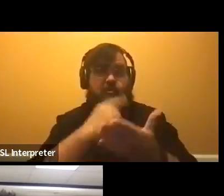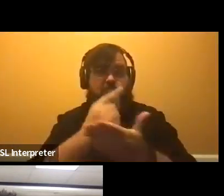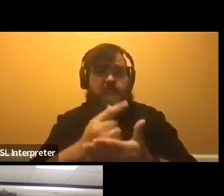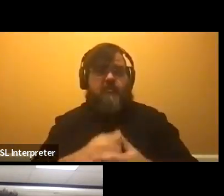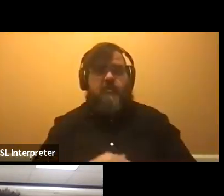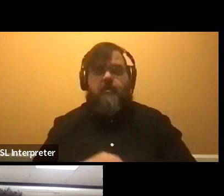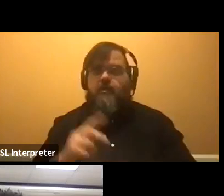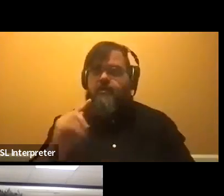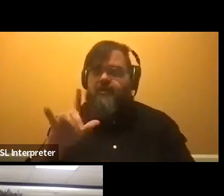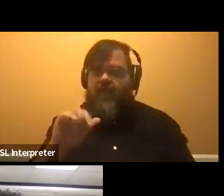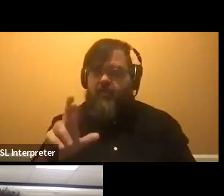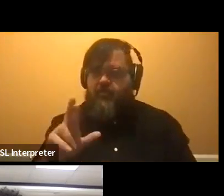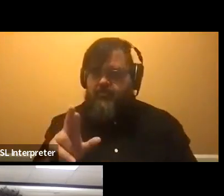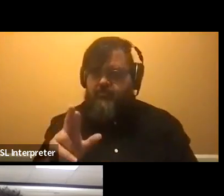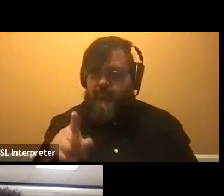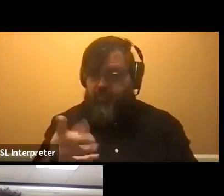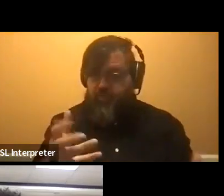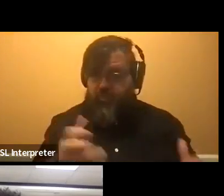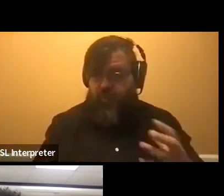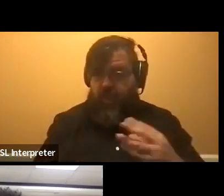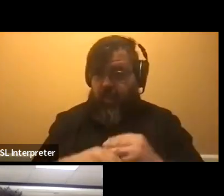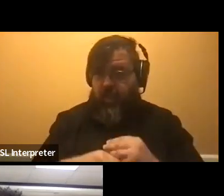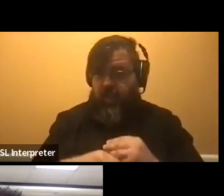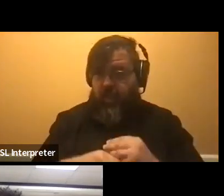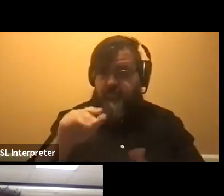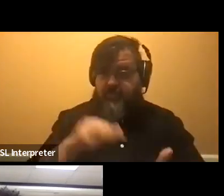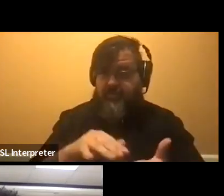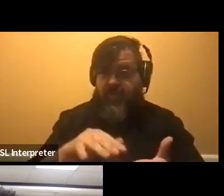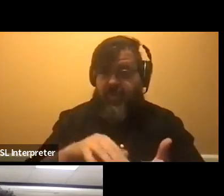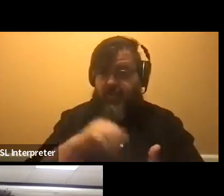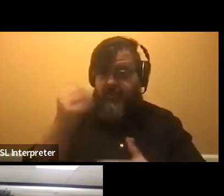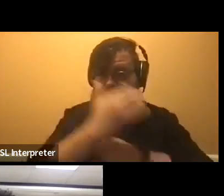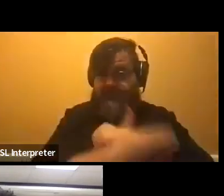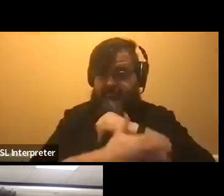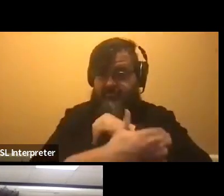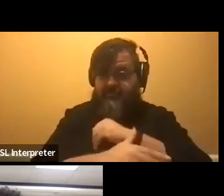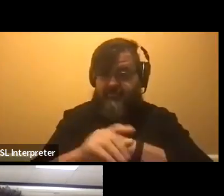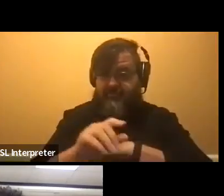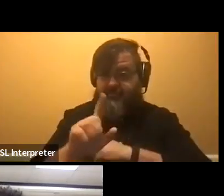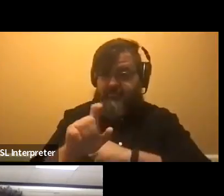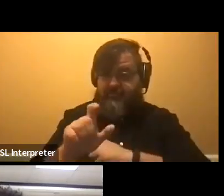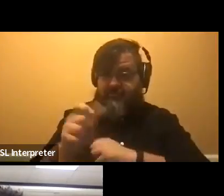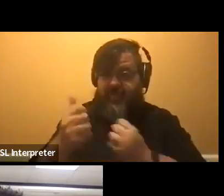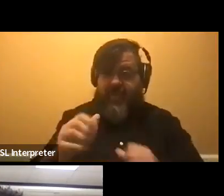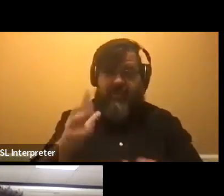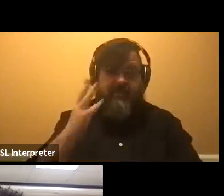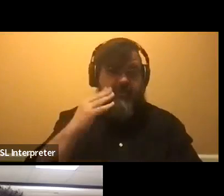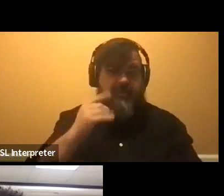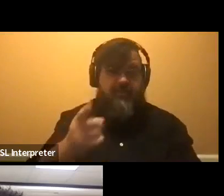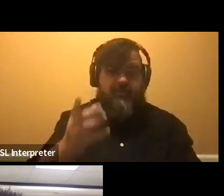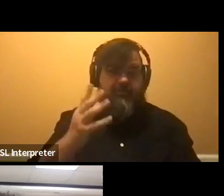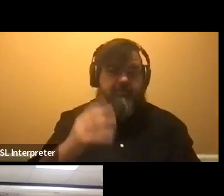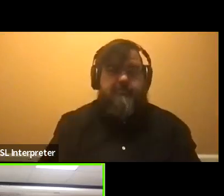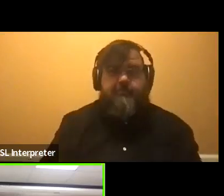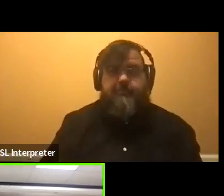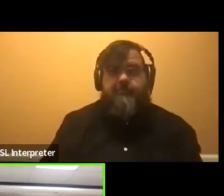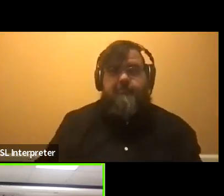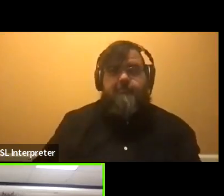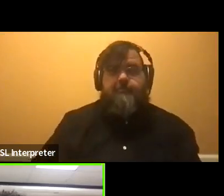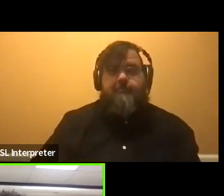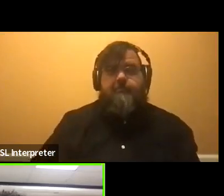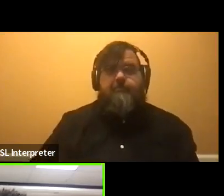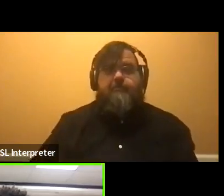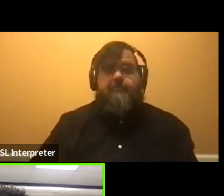Taylor, anything that you would add about study abroad or any, any experiences that you've had? Uh, I